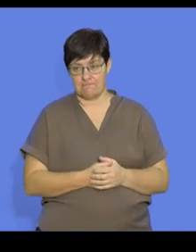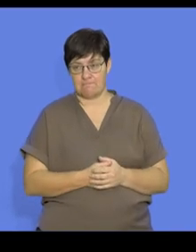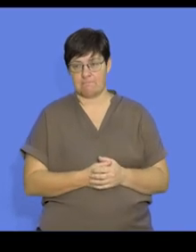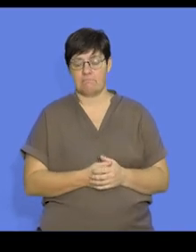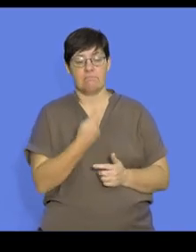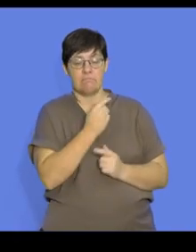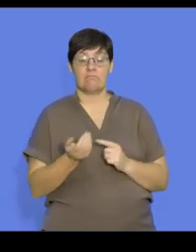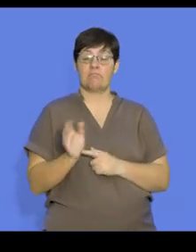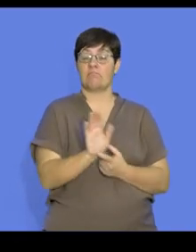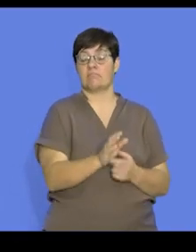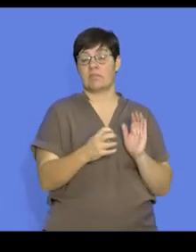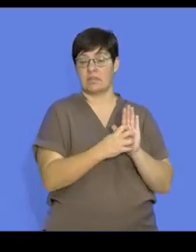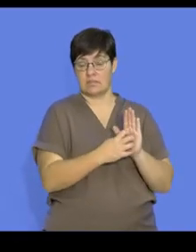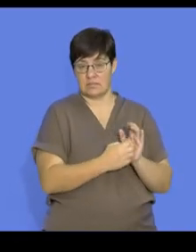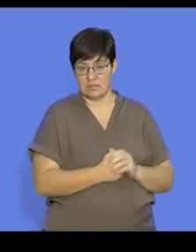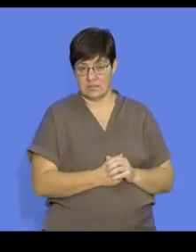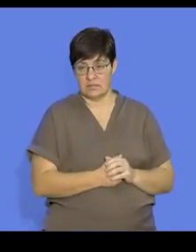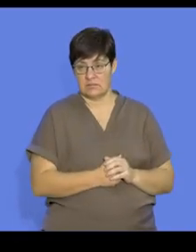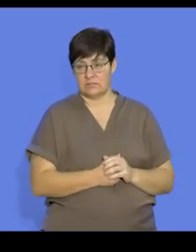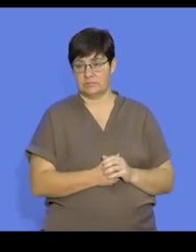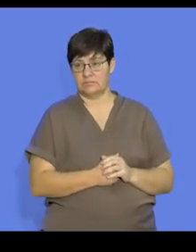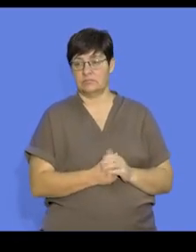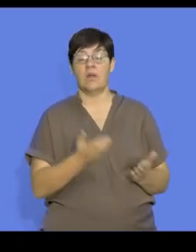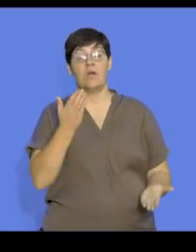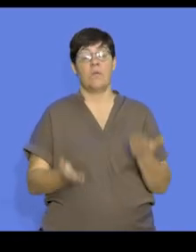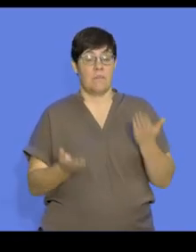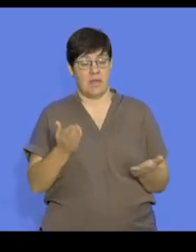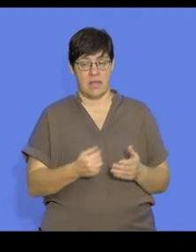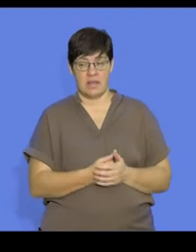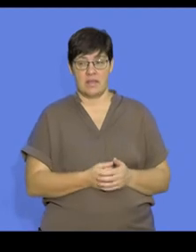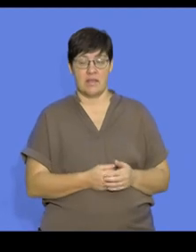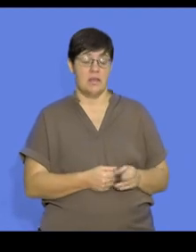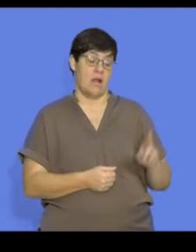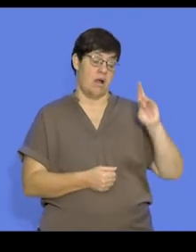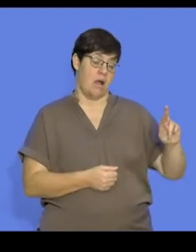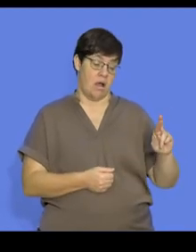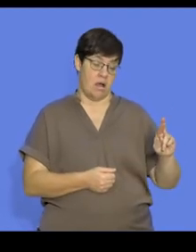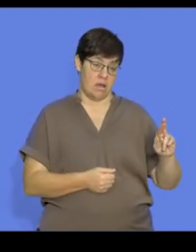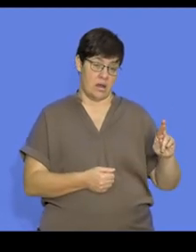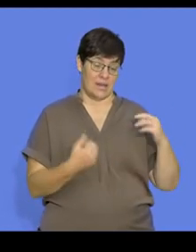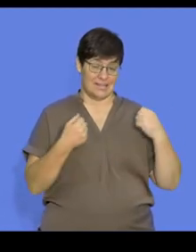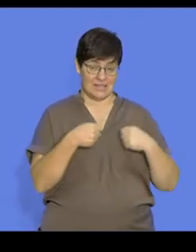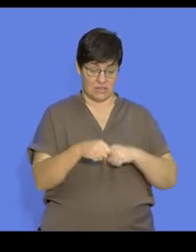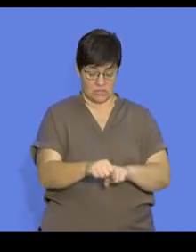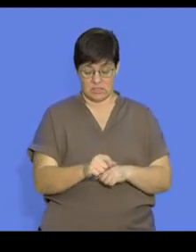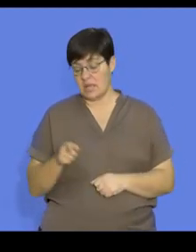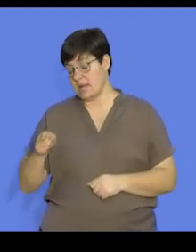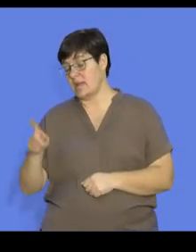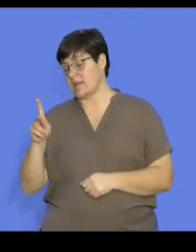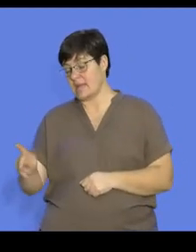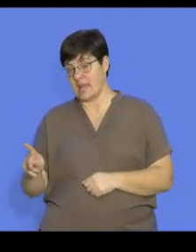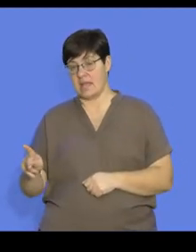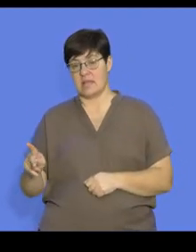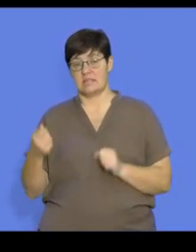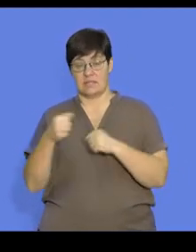In this illustration, we're looking at a comparison between the R strategy on the one extreme and